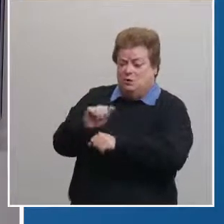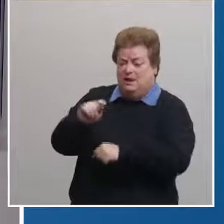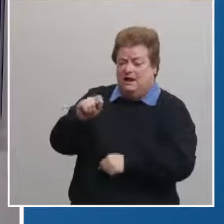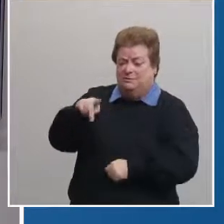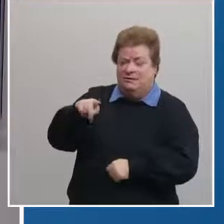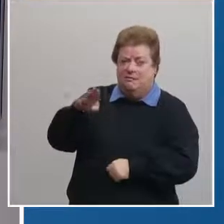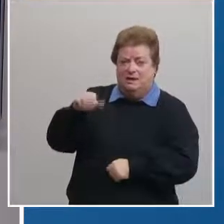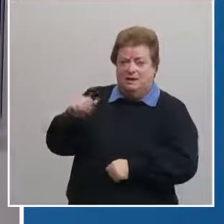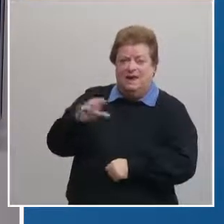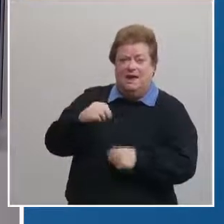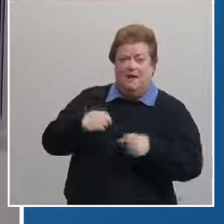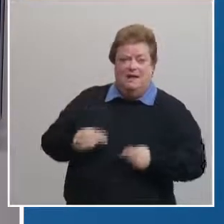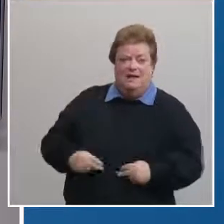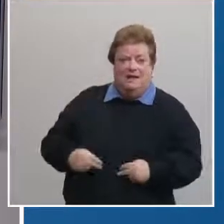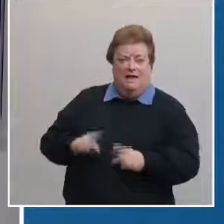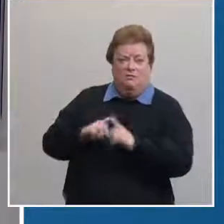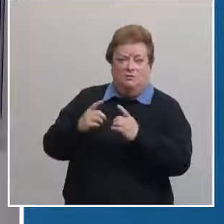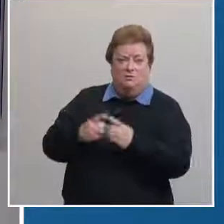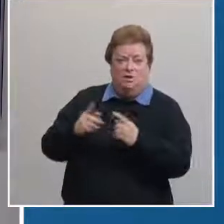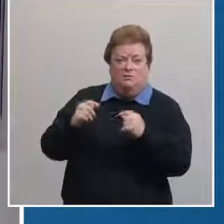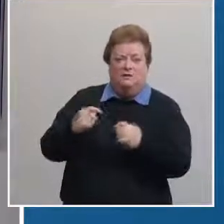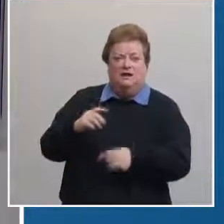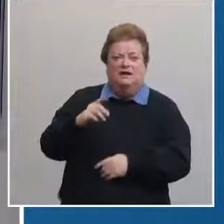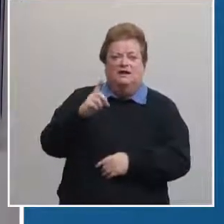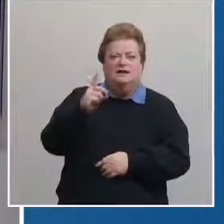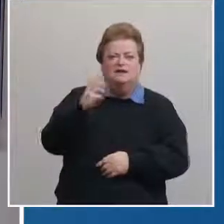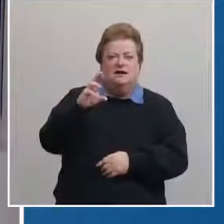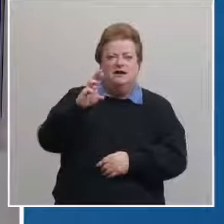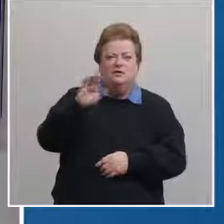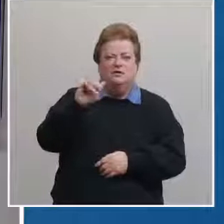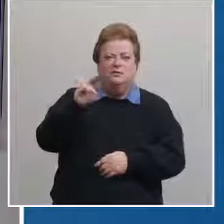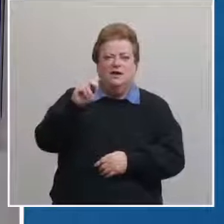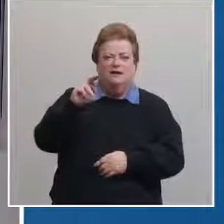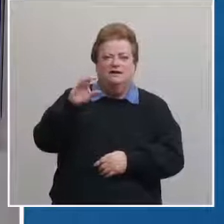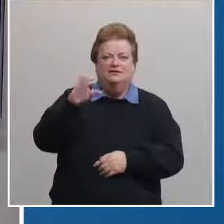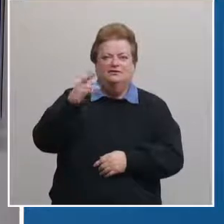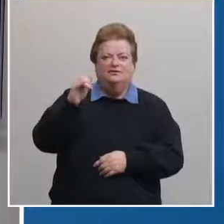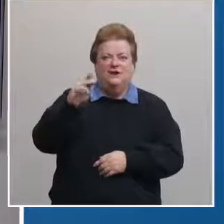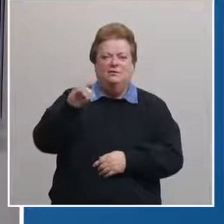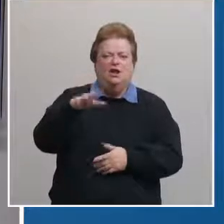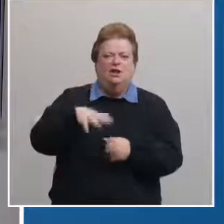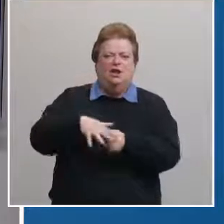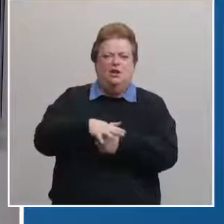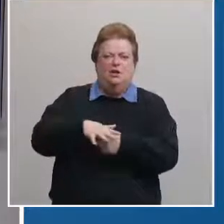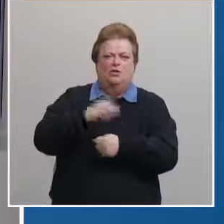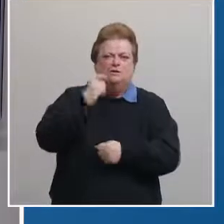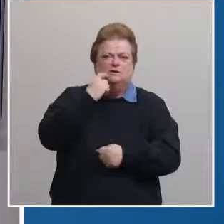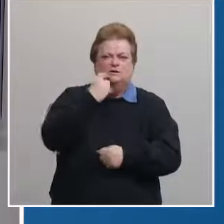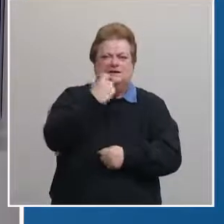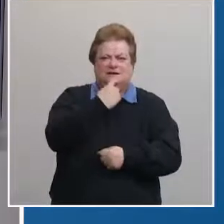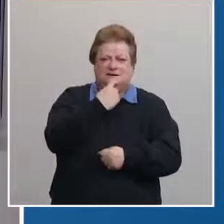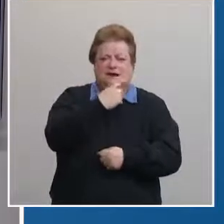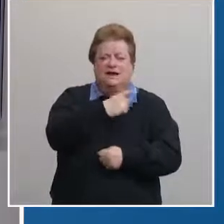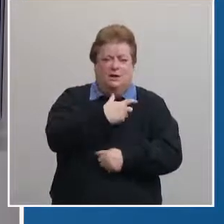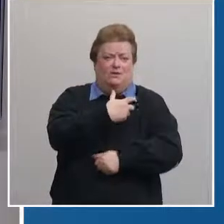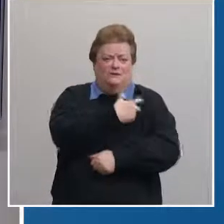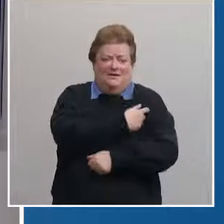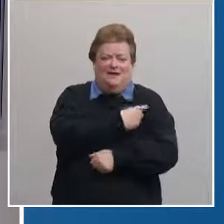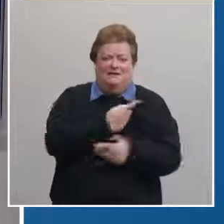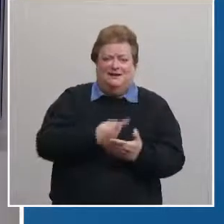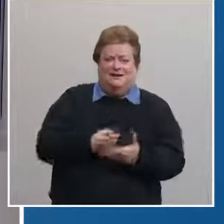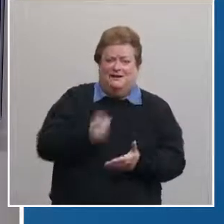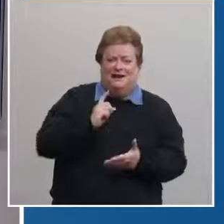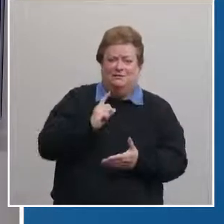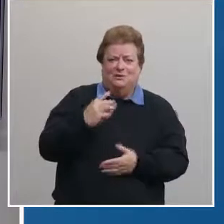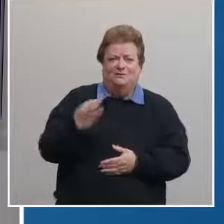department team dr brandon chapik is a local Lincoln dentist who was vaccinated at our clinic last Friday